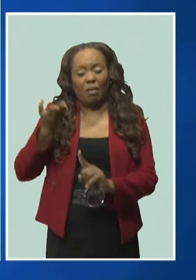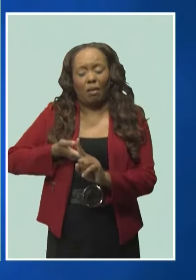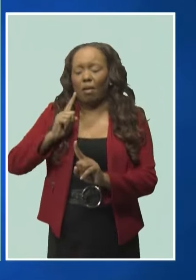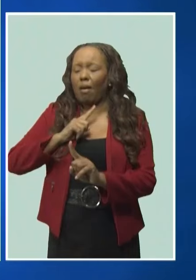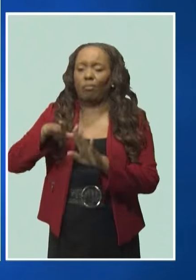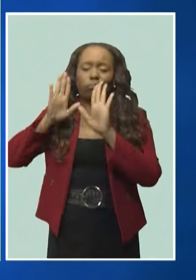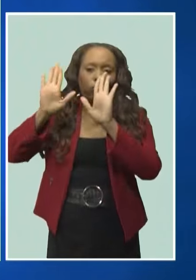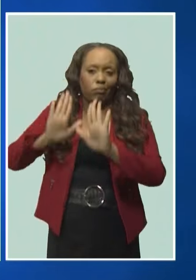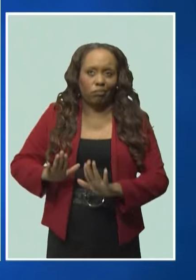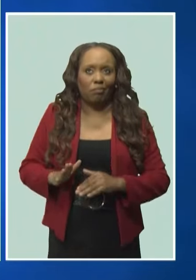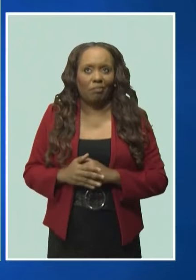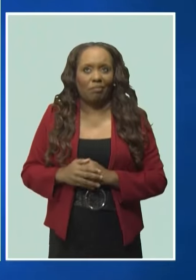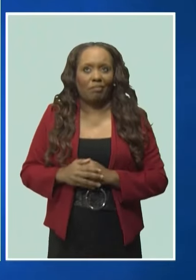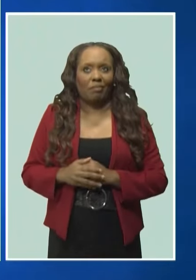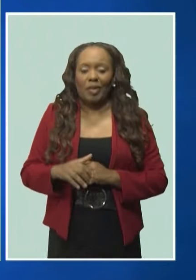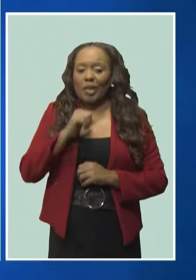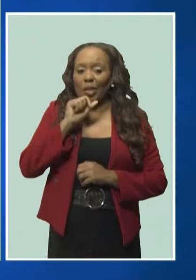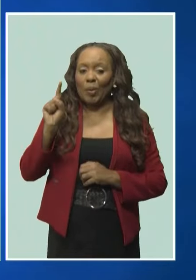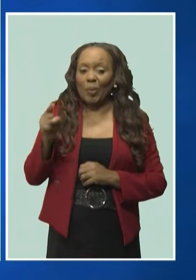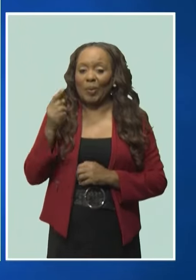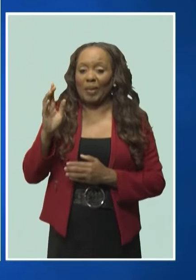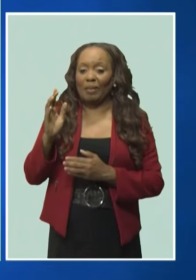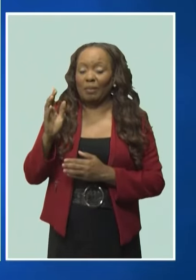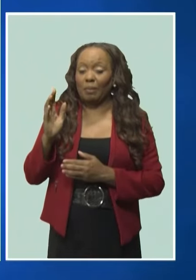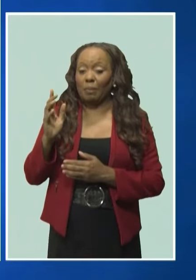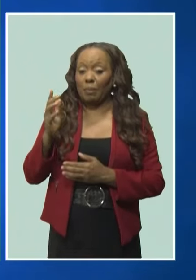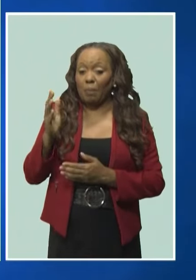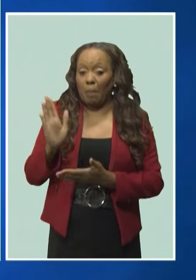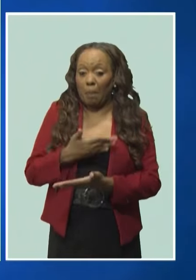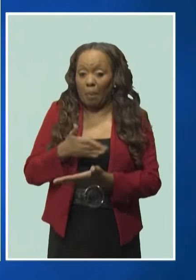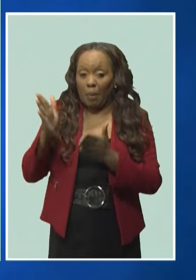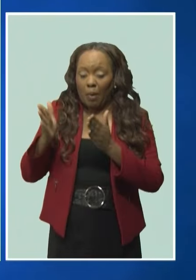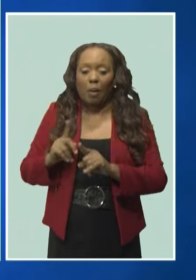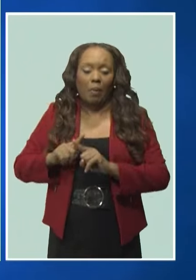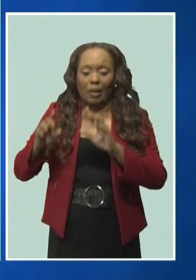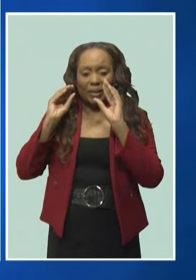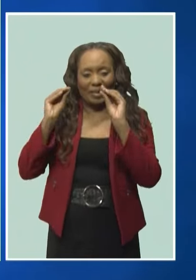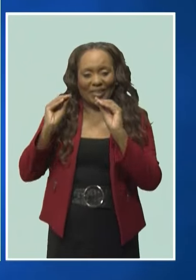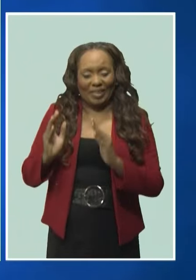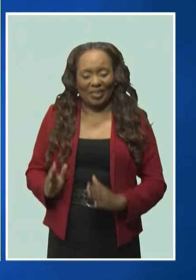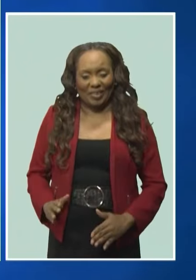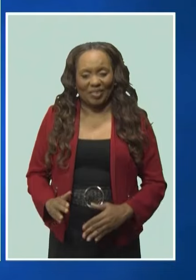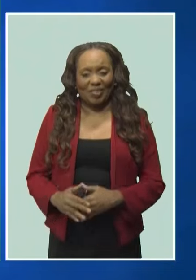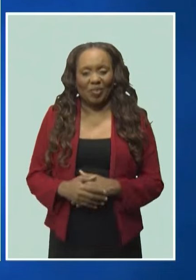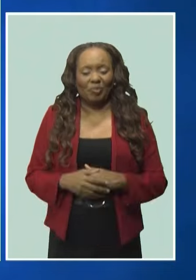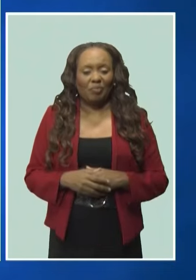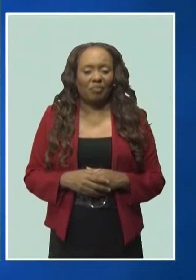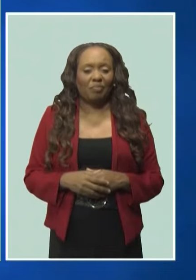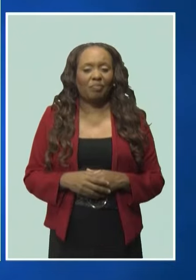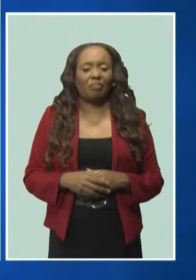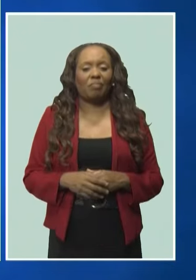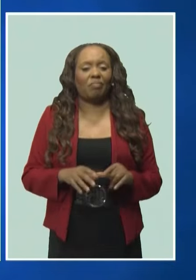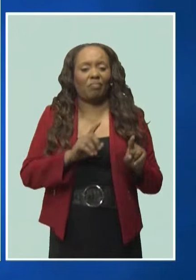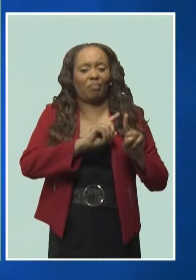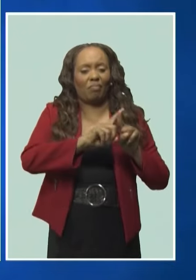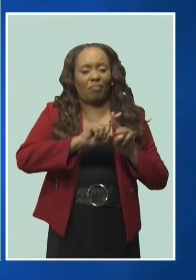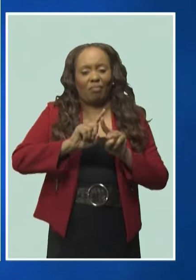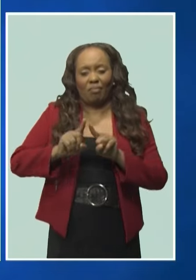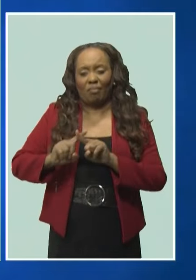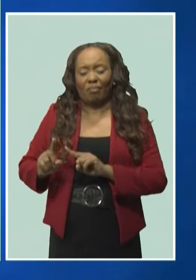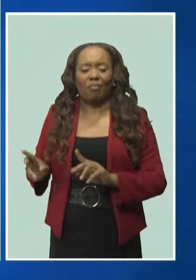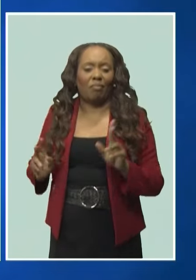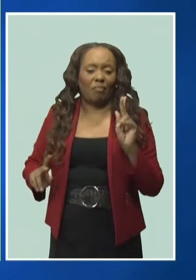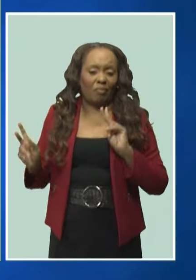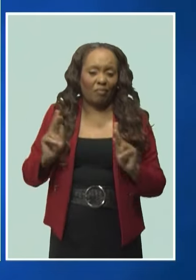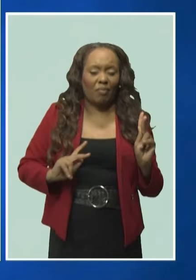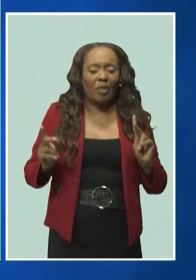excellence, not only as a musician himself, but as an educator. And the variety of acts we have here today,